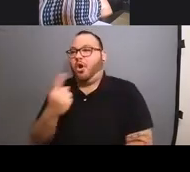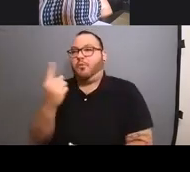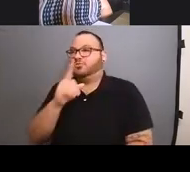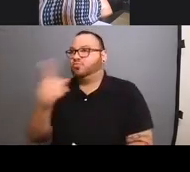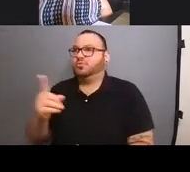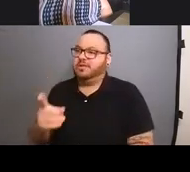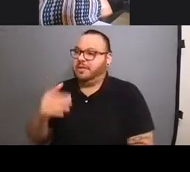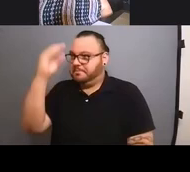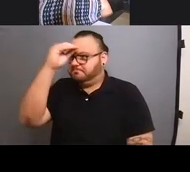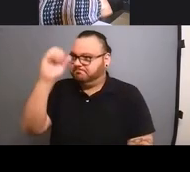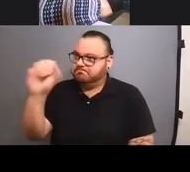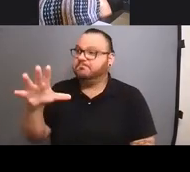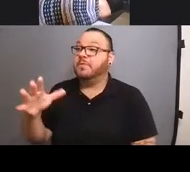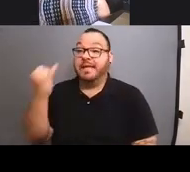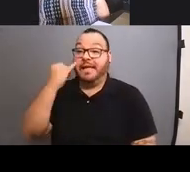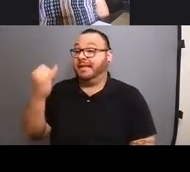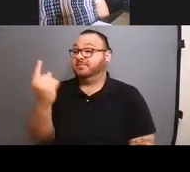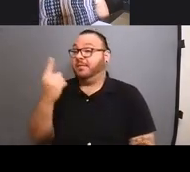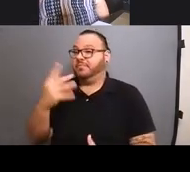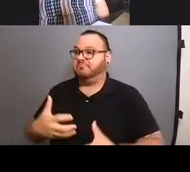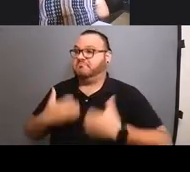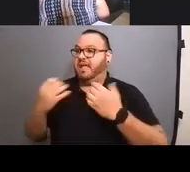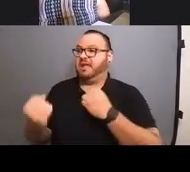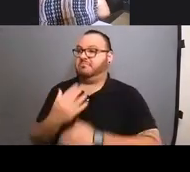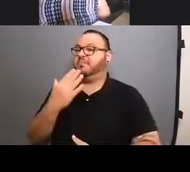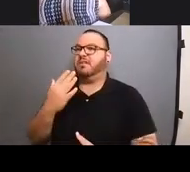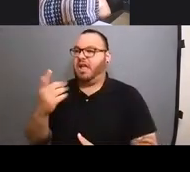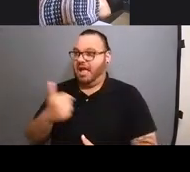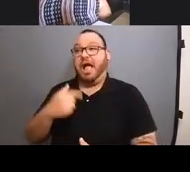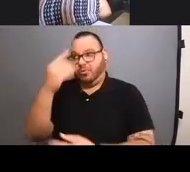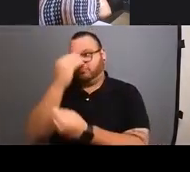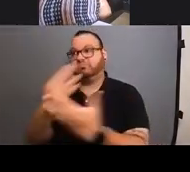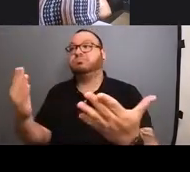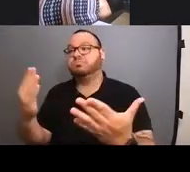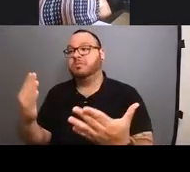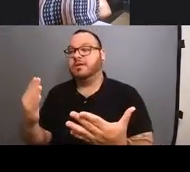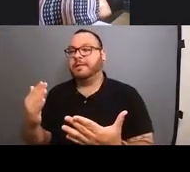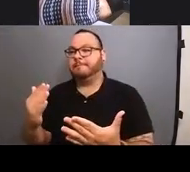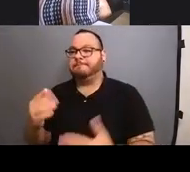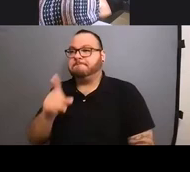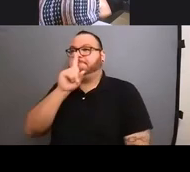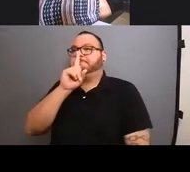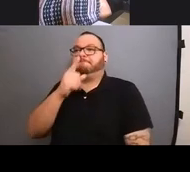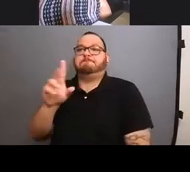if something makes me mad, they're going to know about it. I don't, I don't sit back quietly.